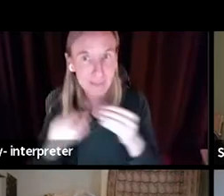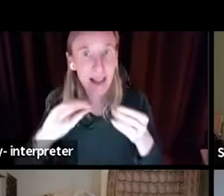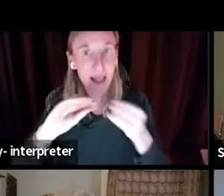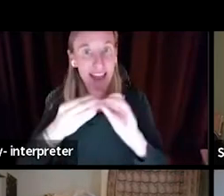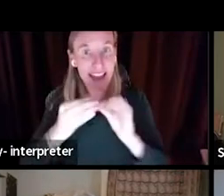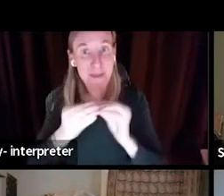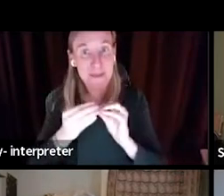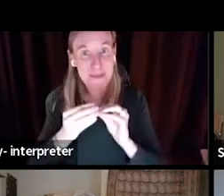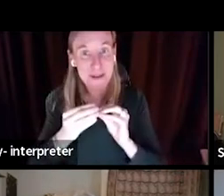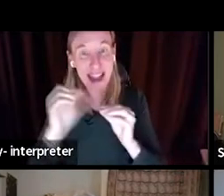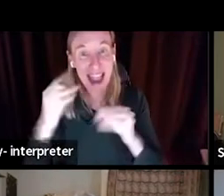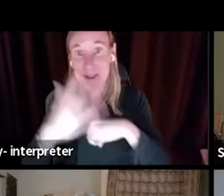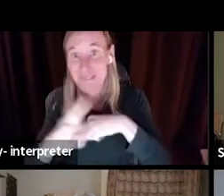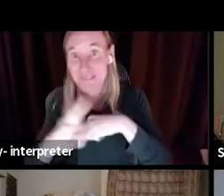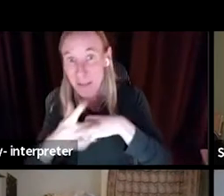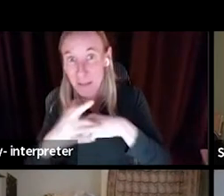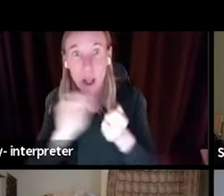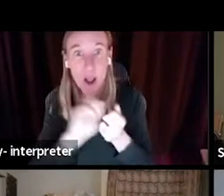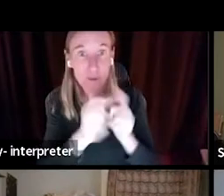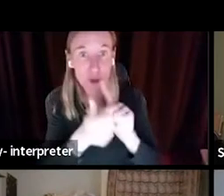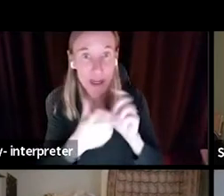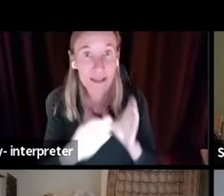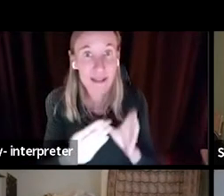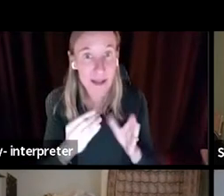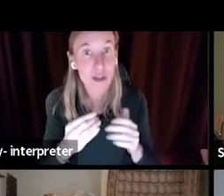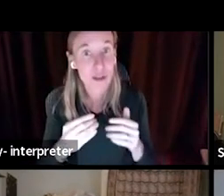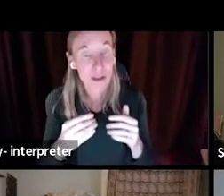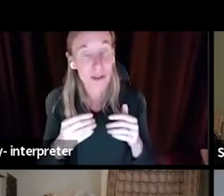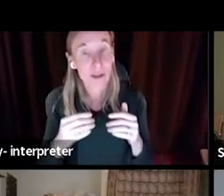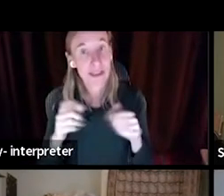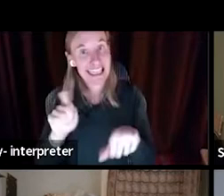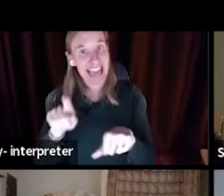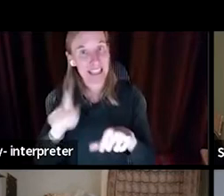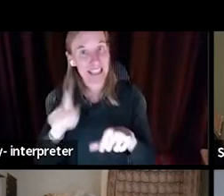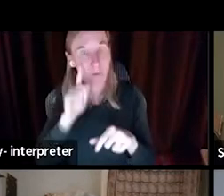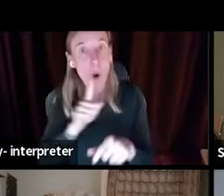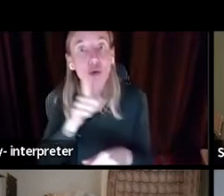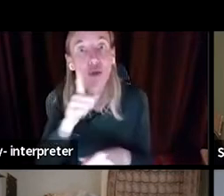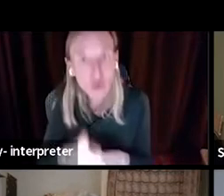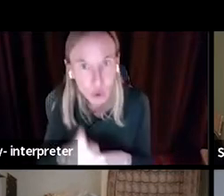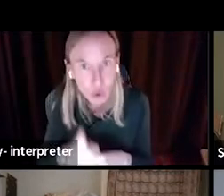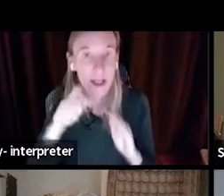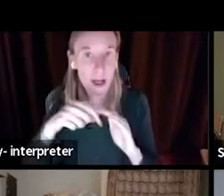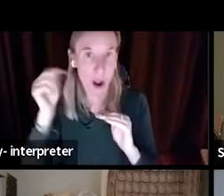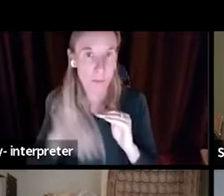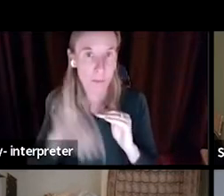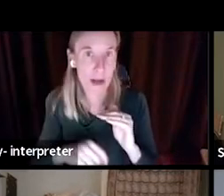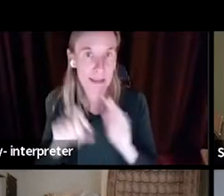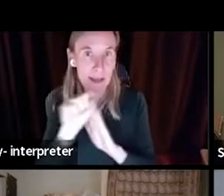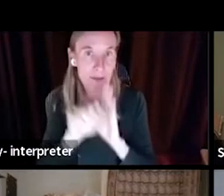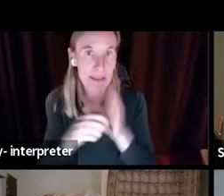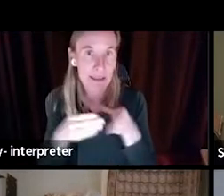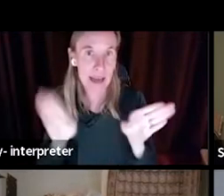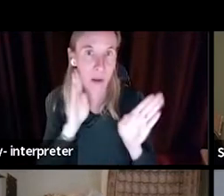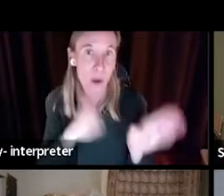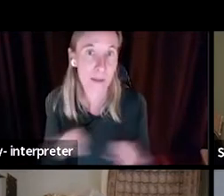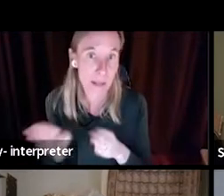and availability of translators necessary for a truly comprehensive statewide plan.